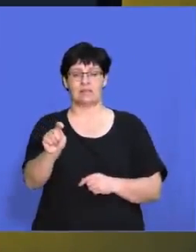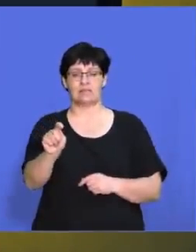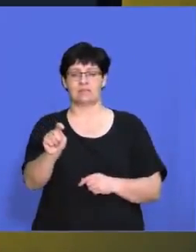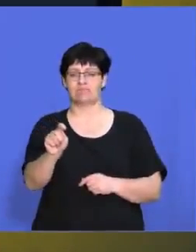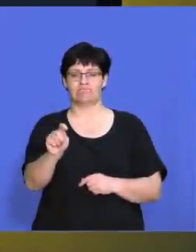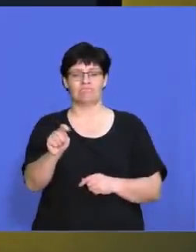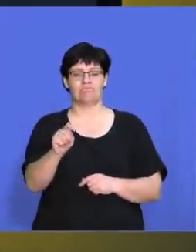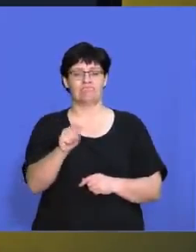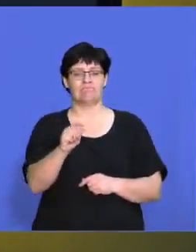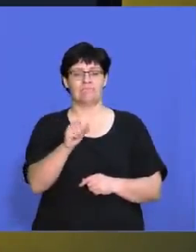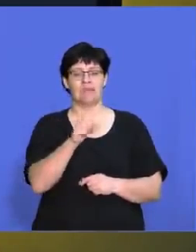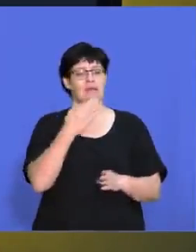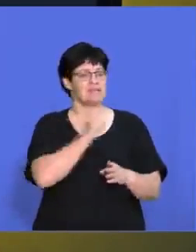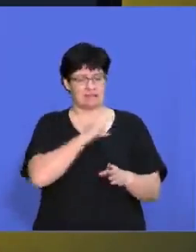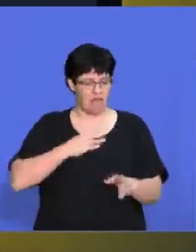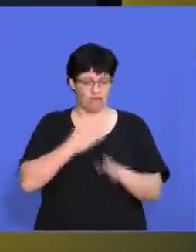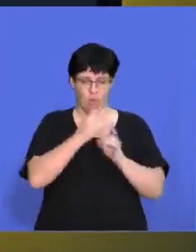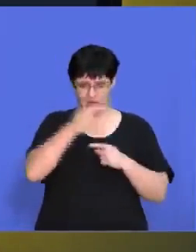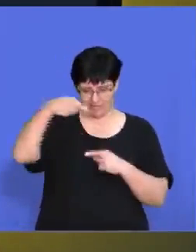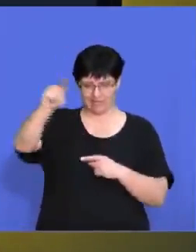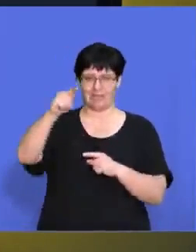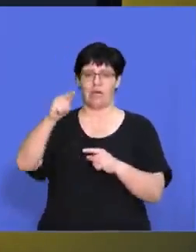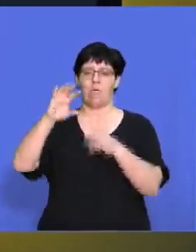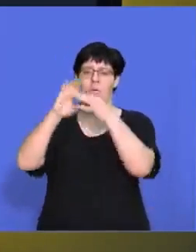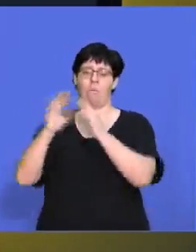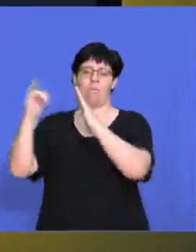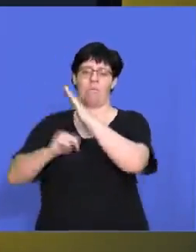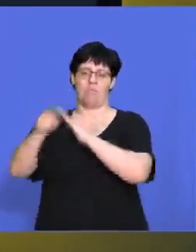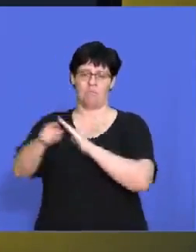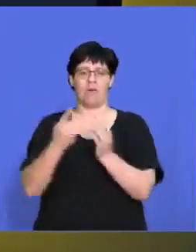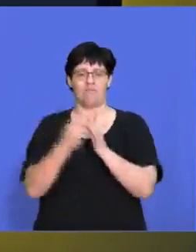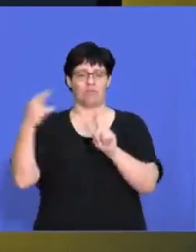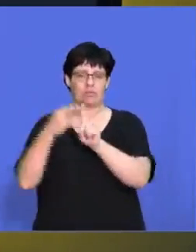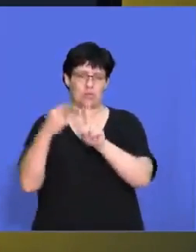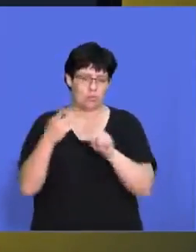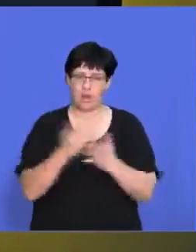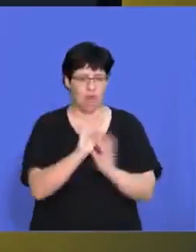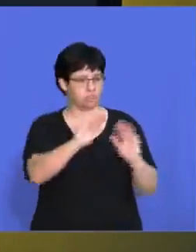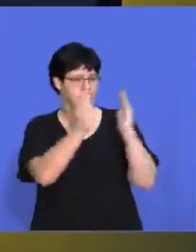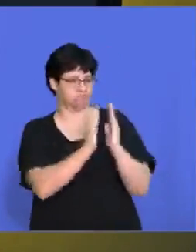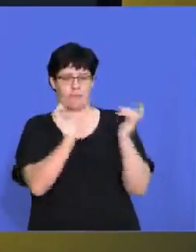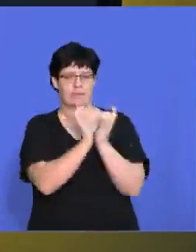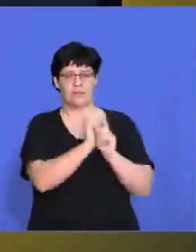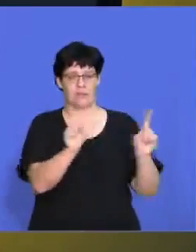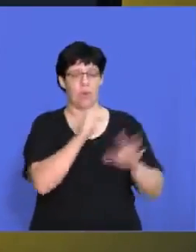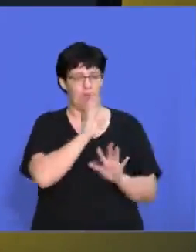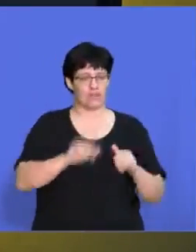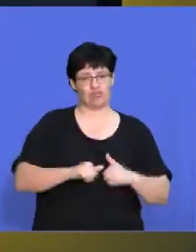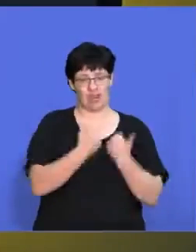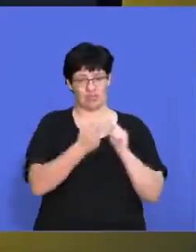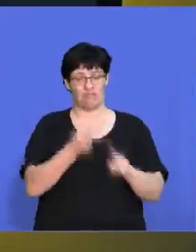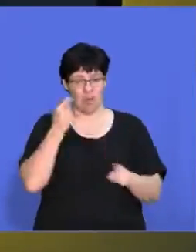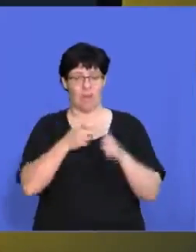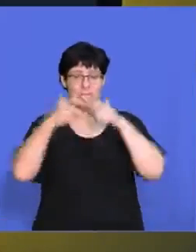work off-site. They had a lot of Zoom meetings, right, rather than face-to-face meetings. Because that was a challenge from the macro